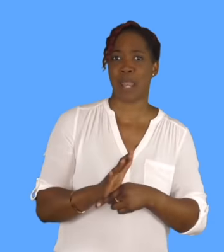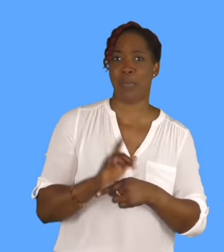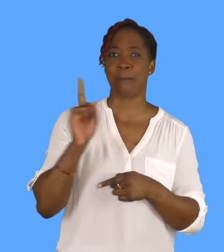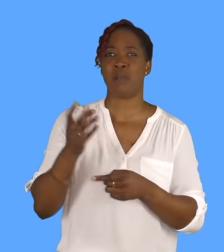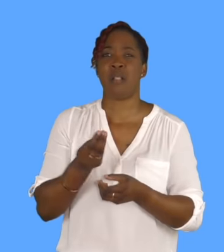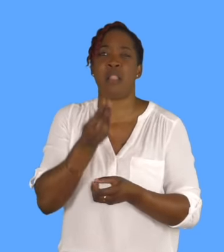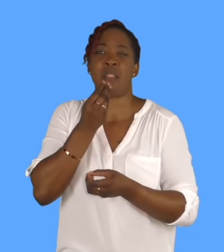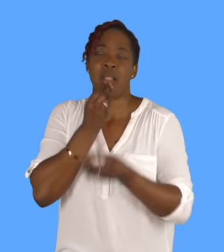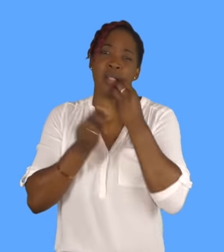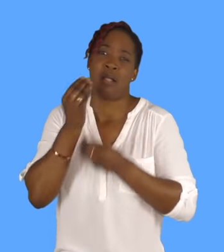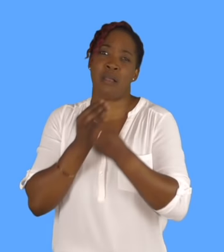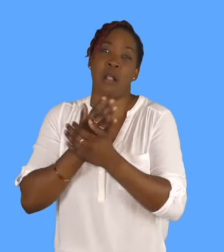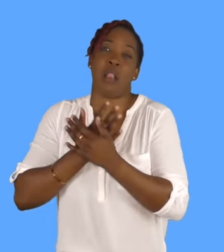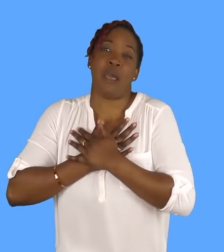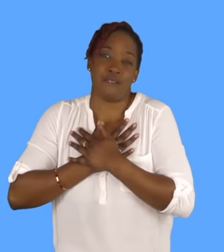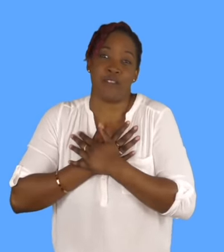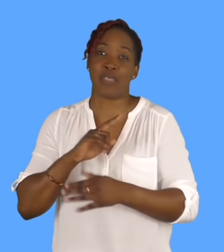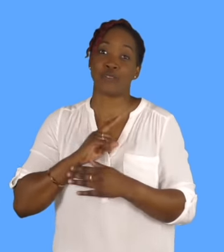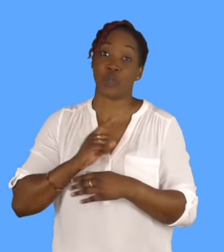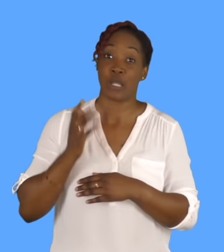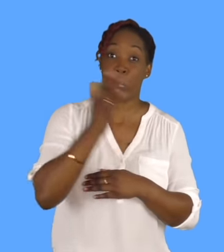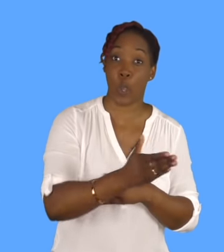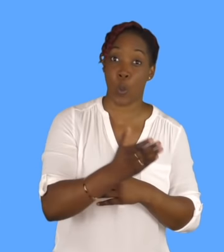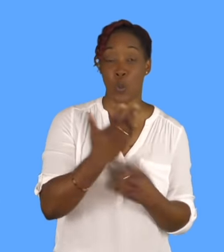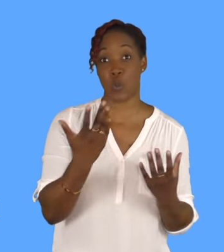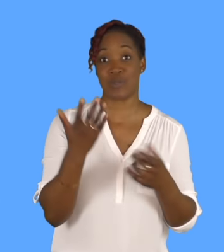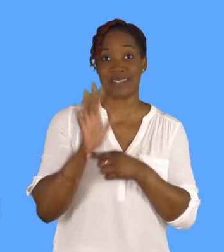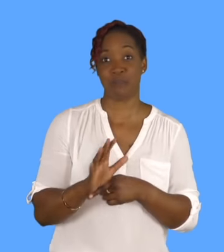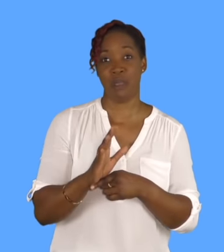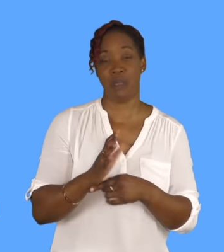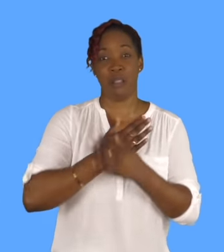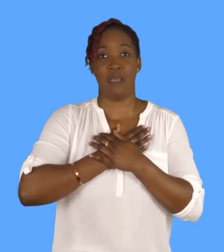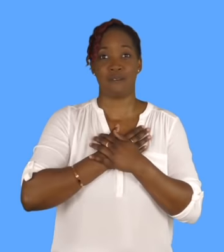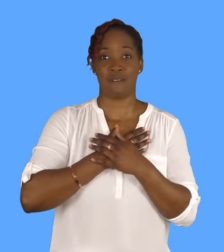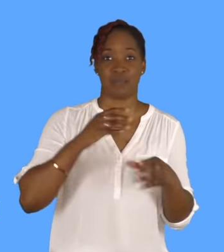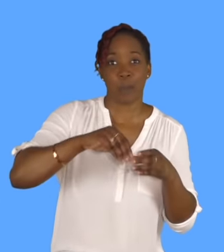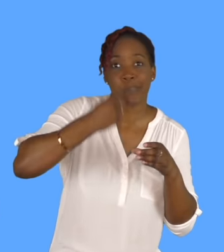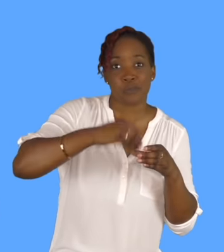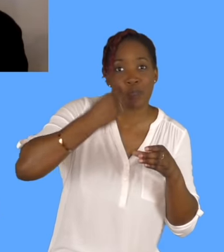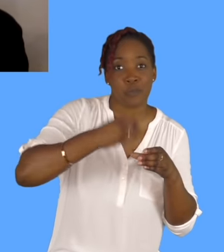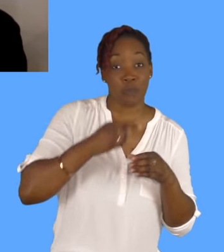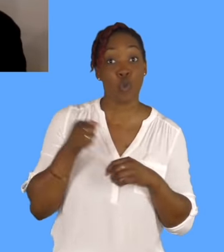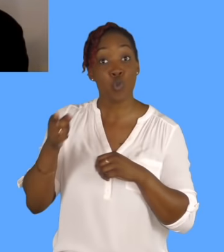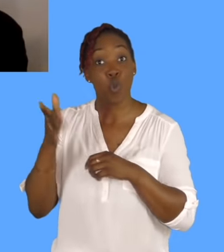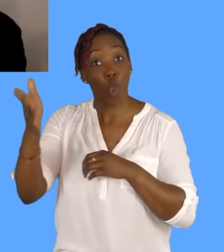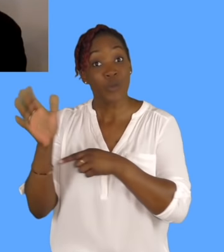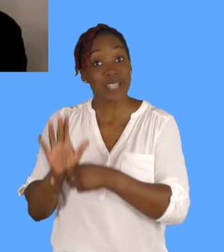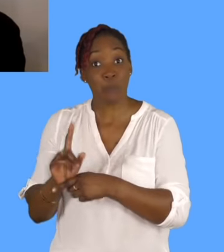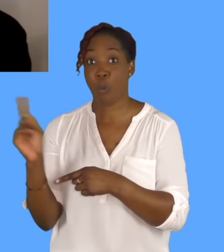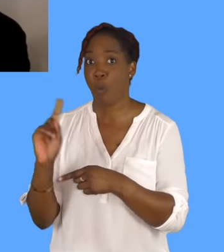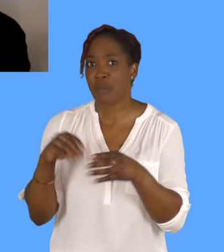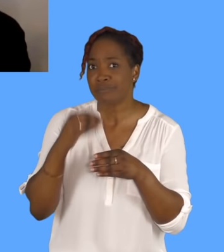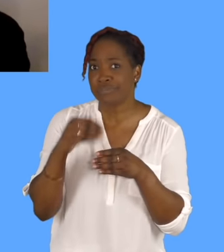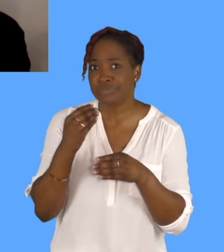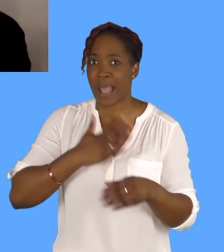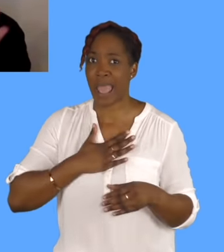go to the cinema. I love the snacks. So, if you were at the cinema, what would you go for? What do you have? You see, I, I